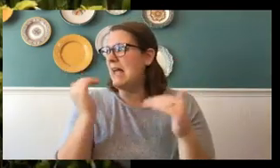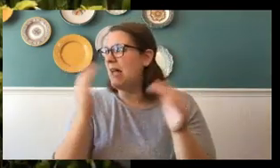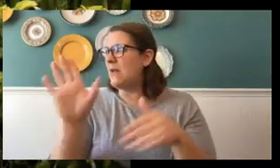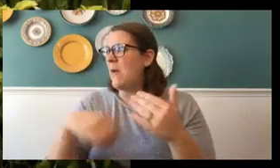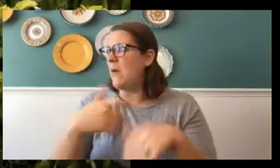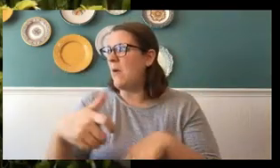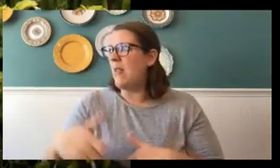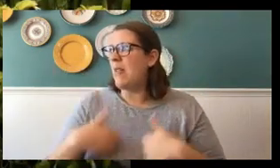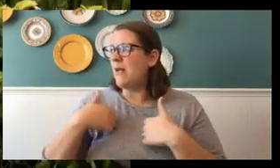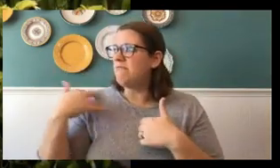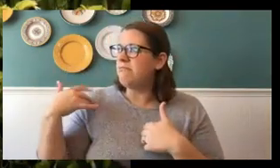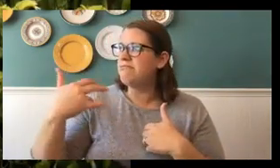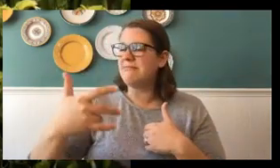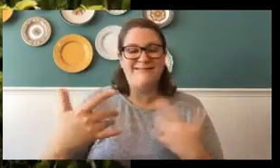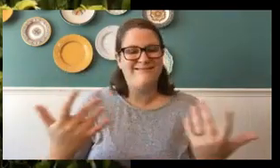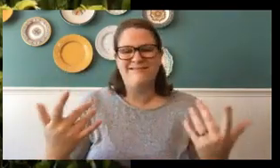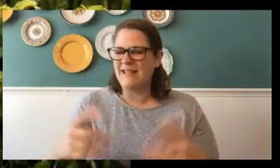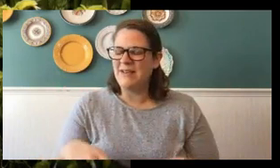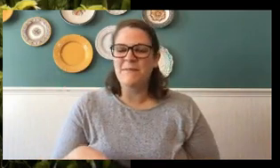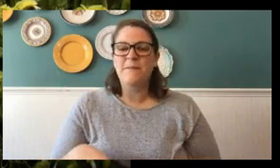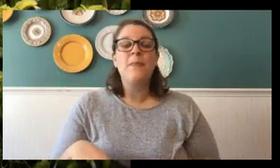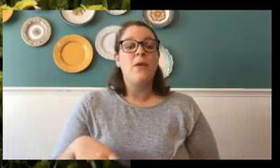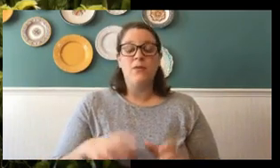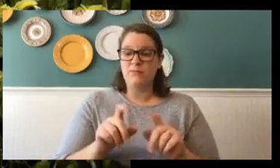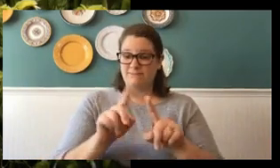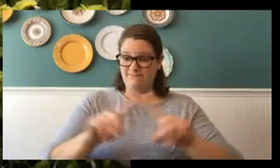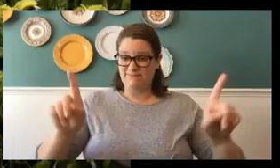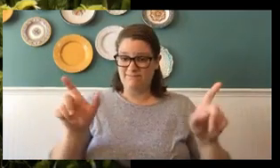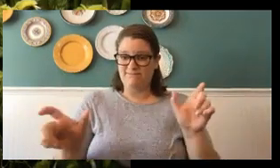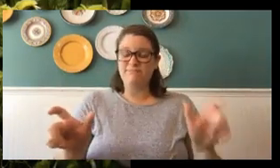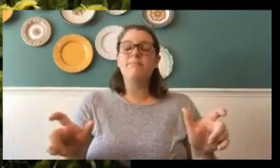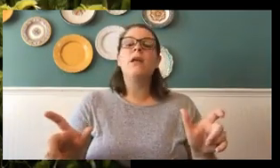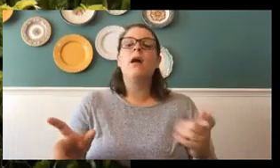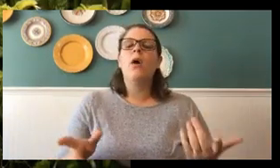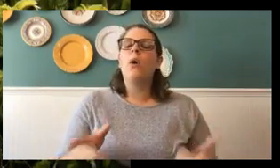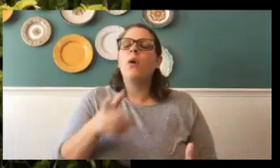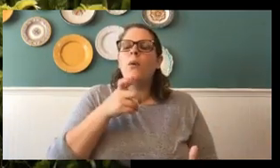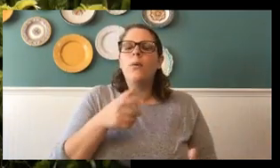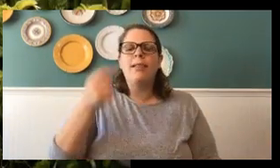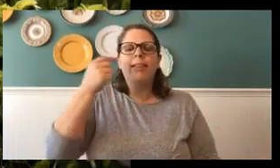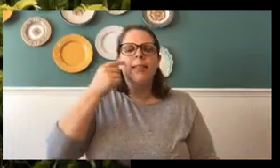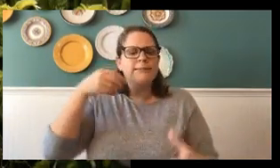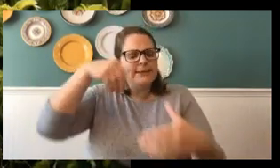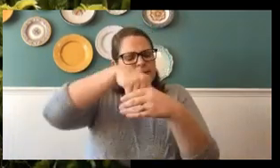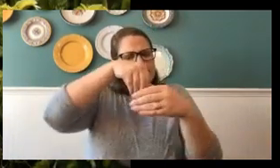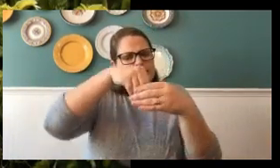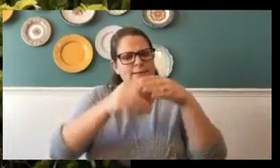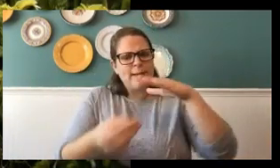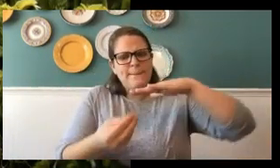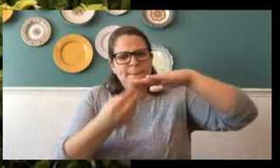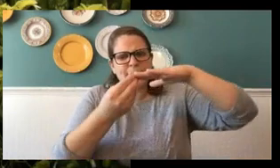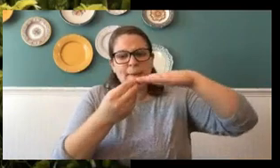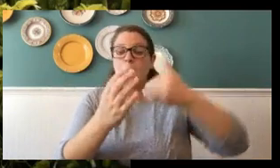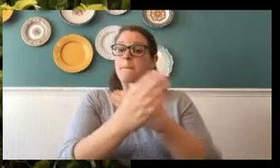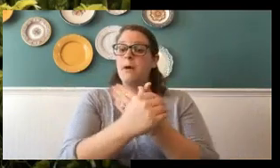This is a cocoon. This is a chrysalis. Now, who here thinks inside this chrysalis is a